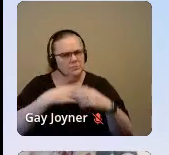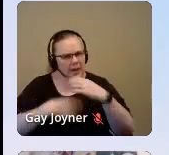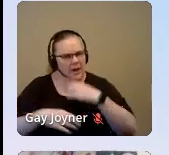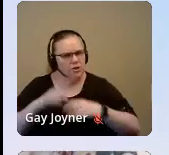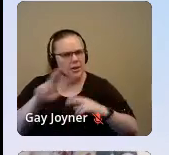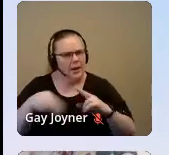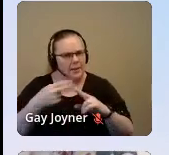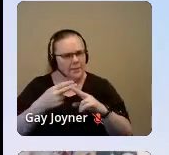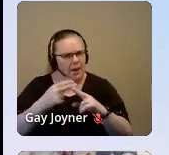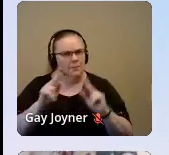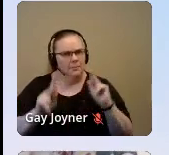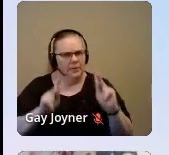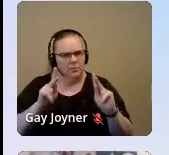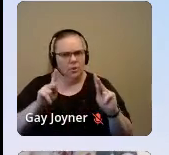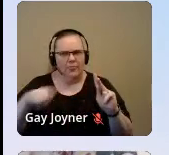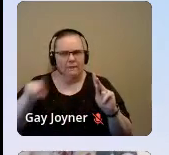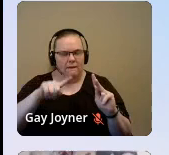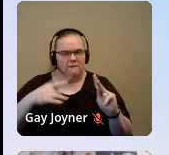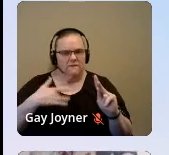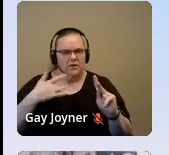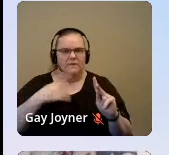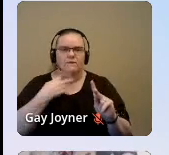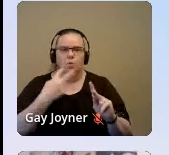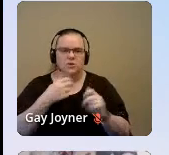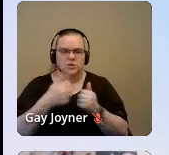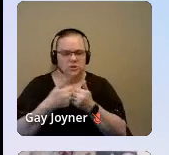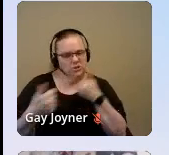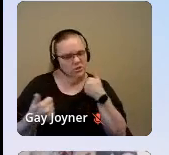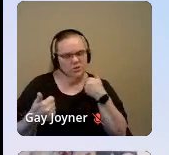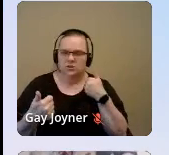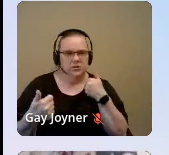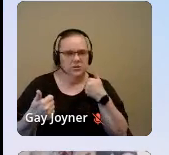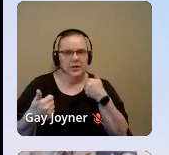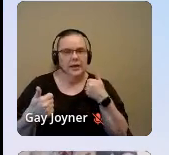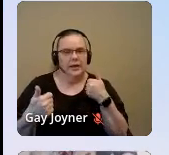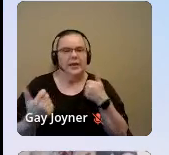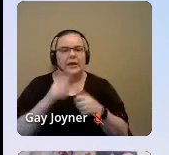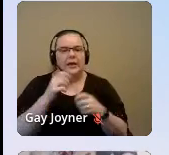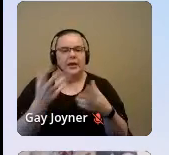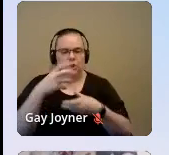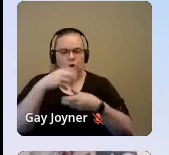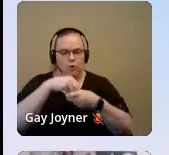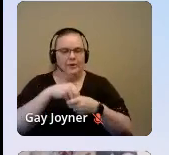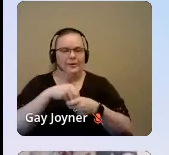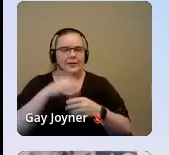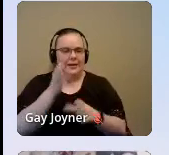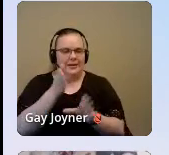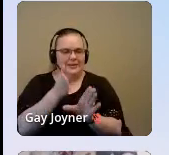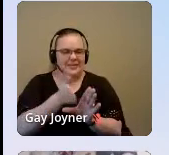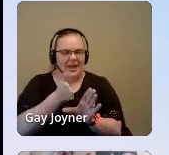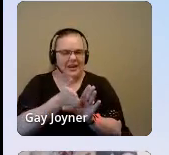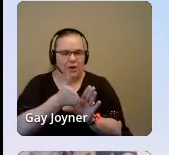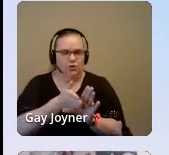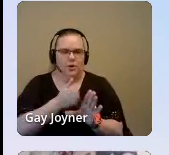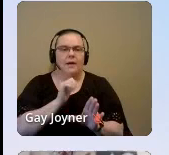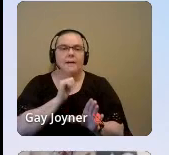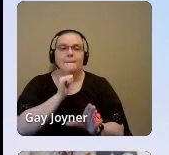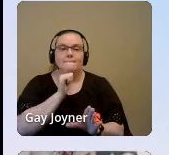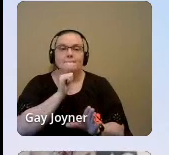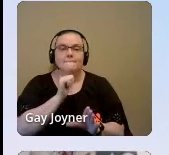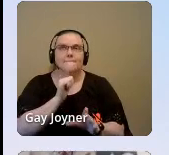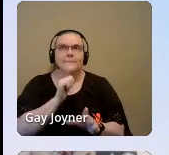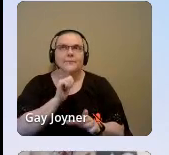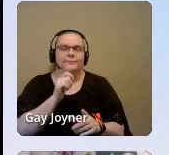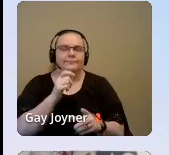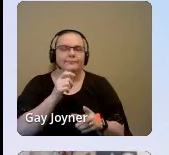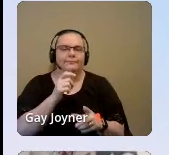experiences include enduring psychiatric mistreatment. Kelechi has graciously provided